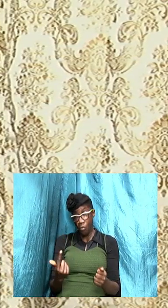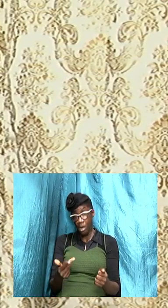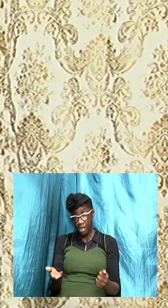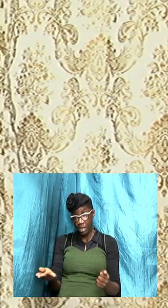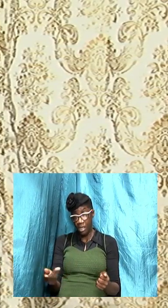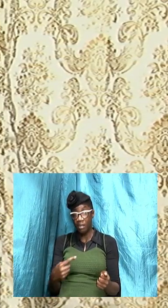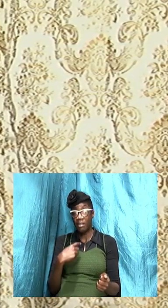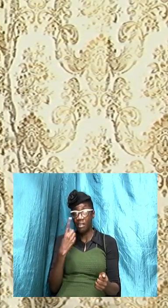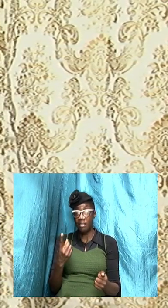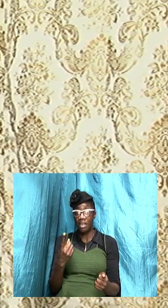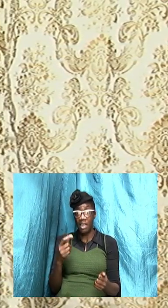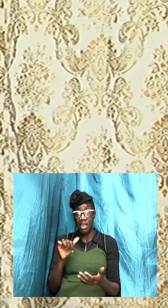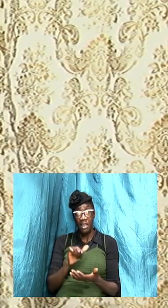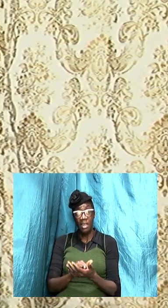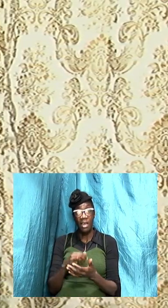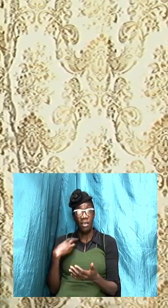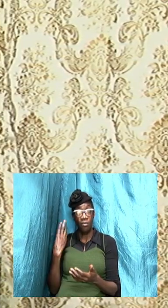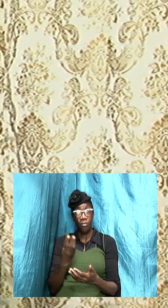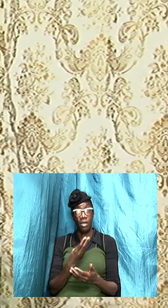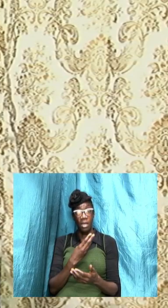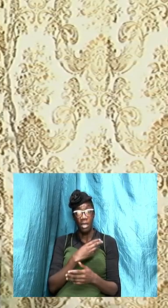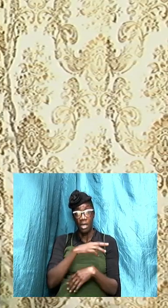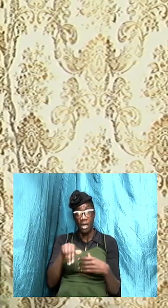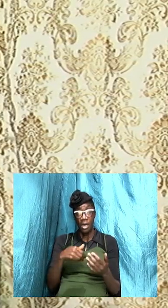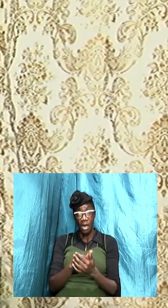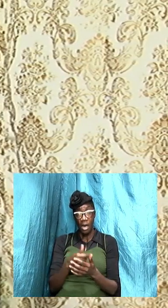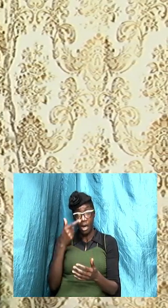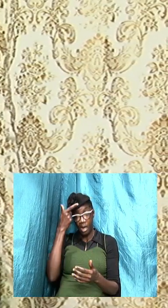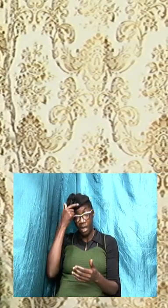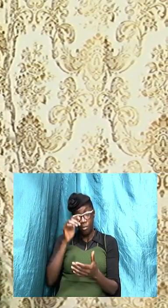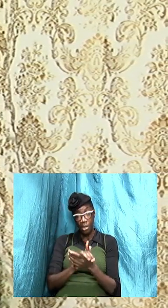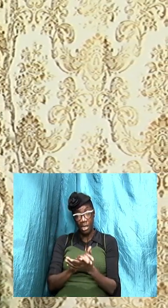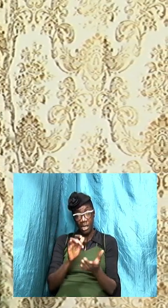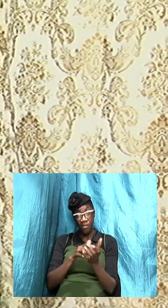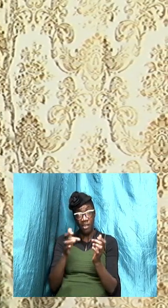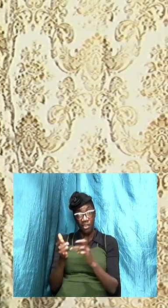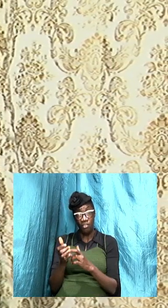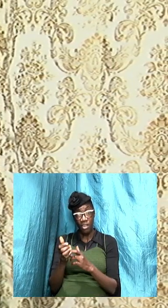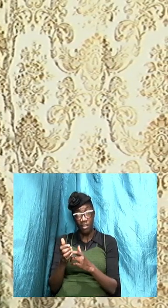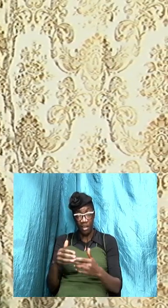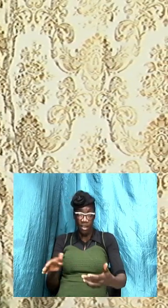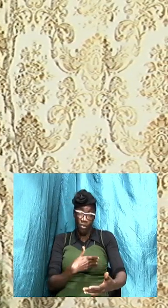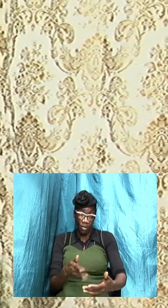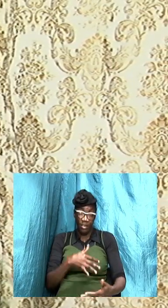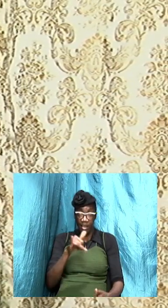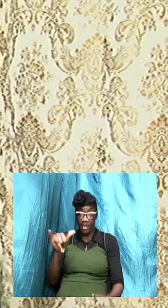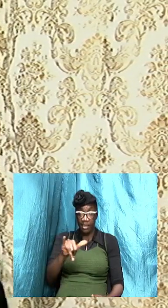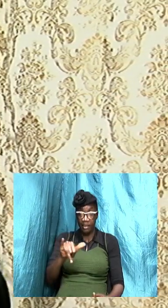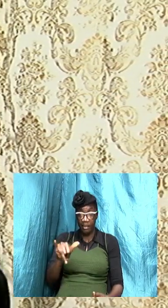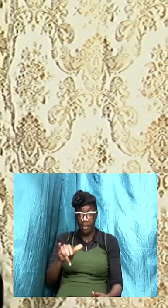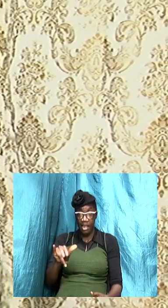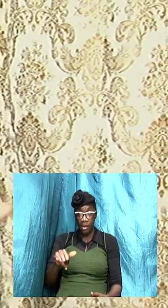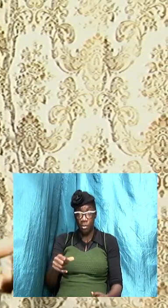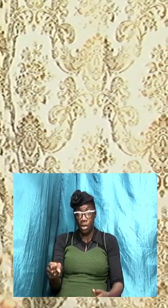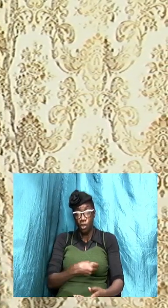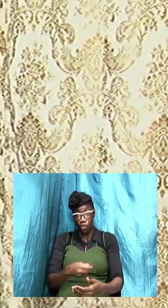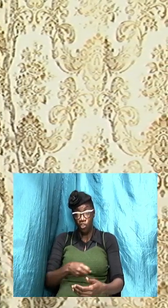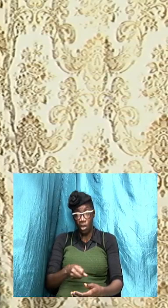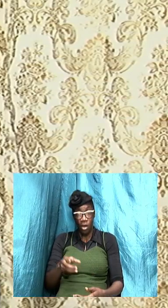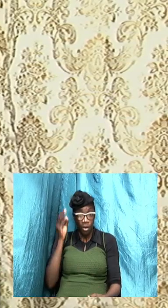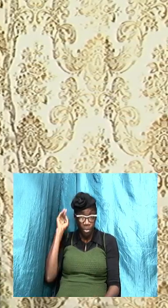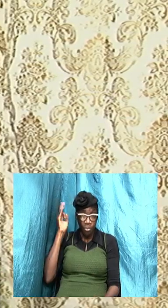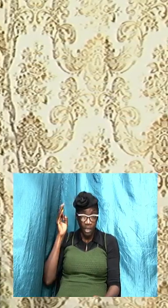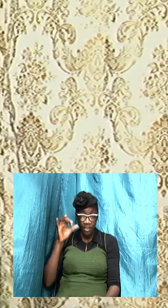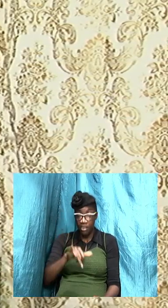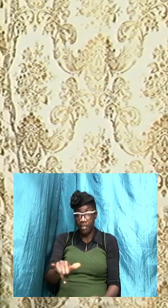are saying is that we all believe in Jesus Christ we all sing the same songs we all preach the same